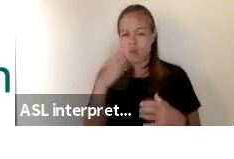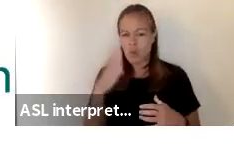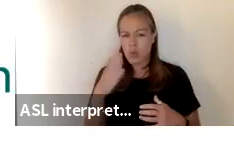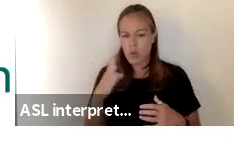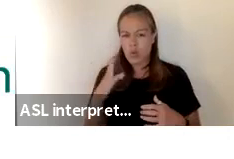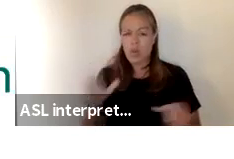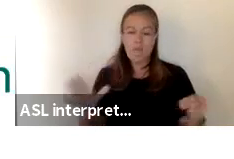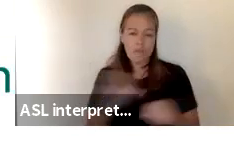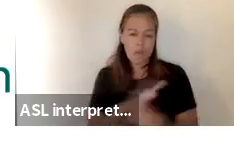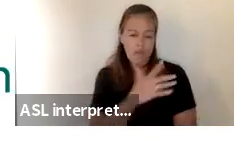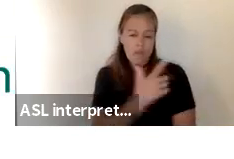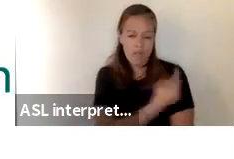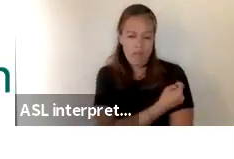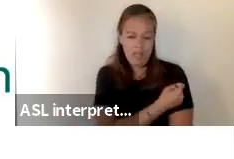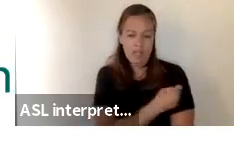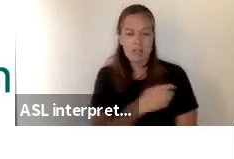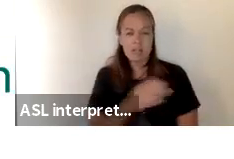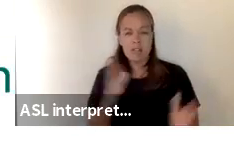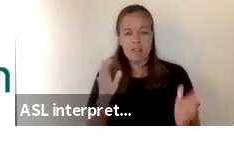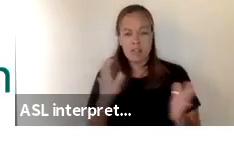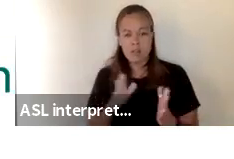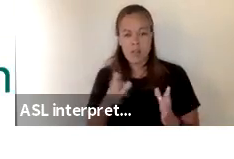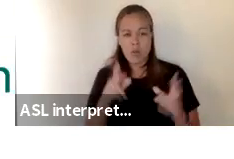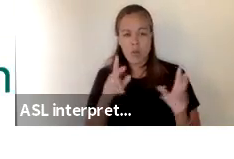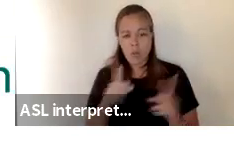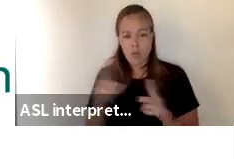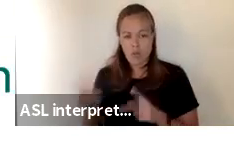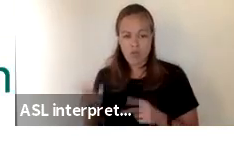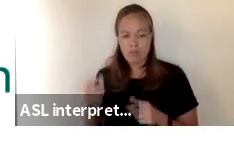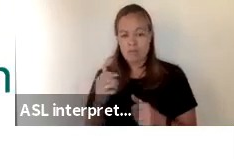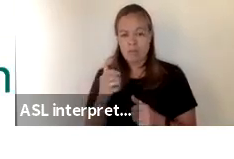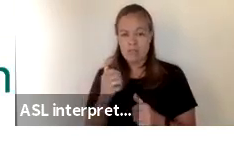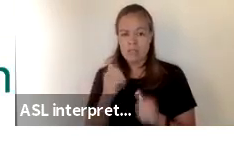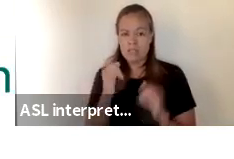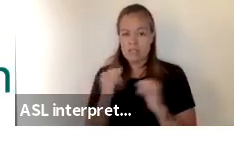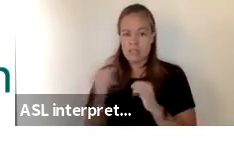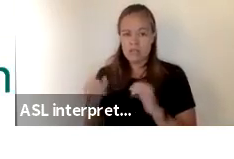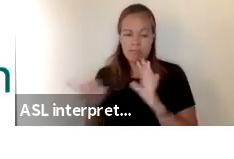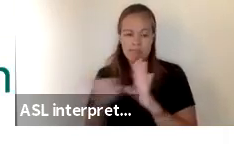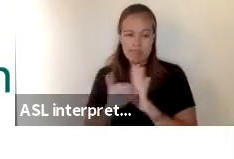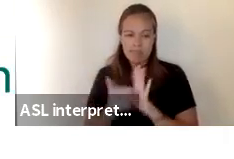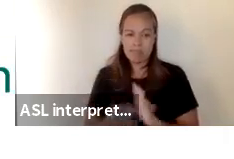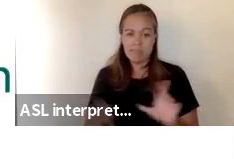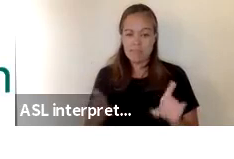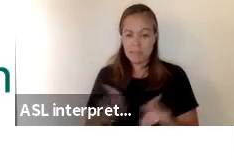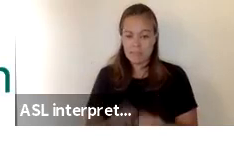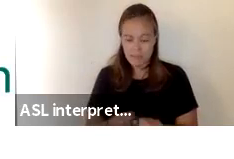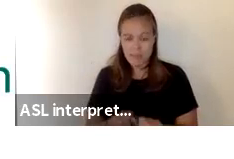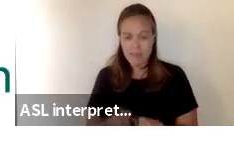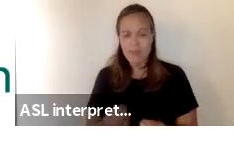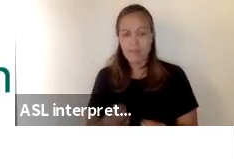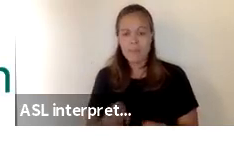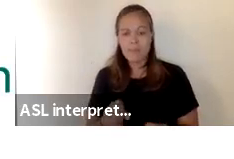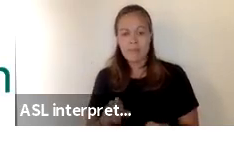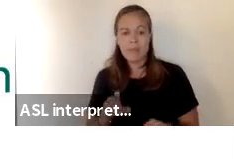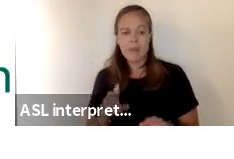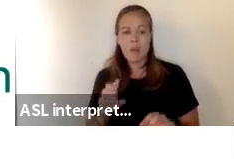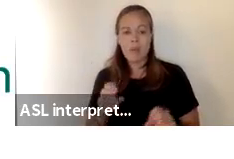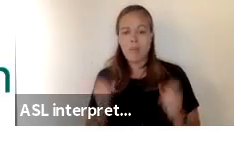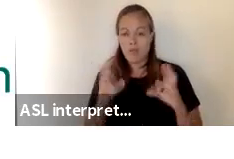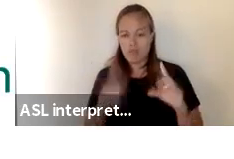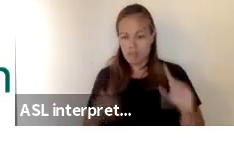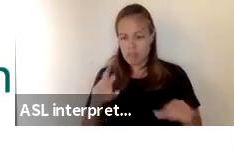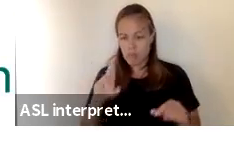fully vaccinated a smaller proportion of individuals identifying as latinx or multiracial